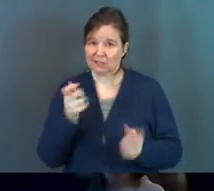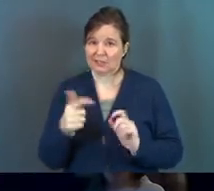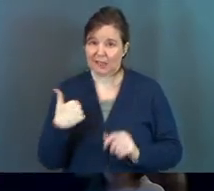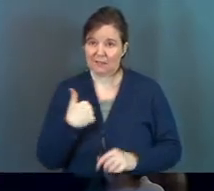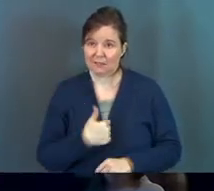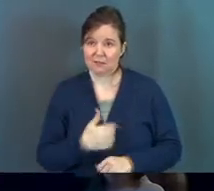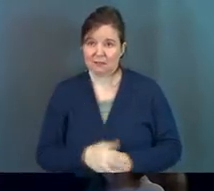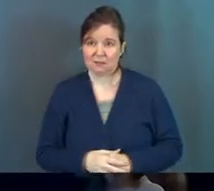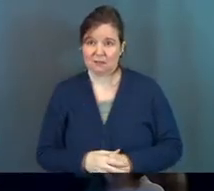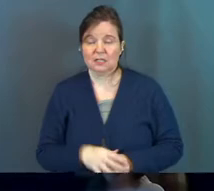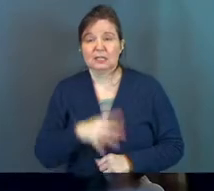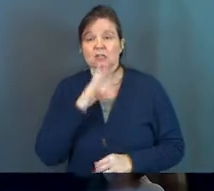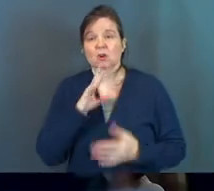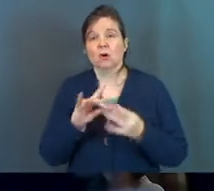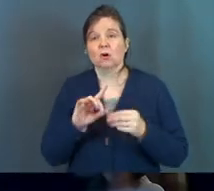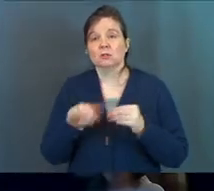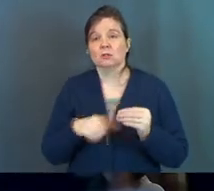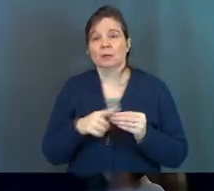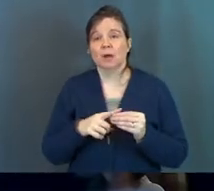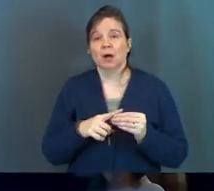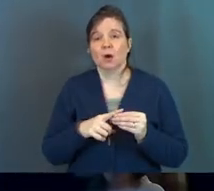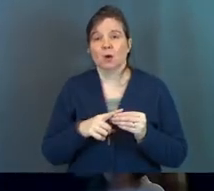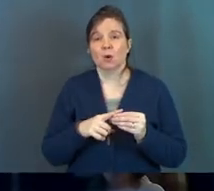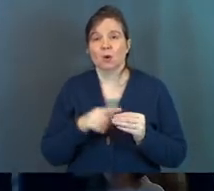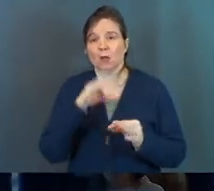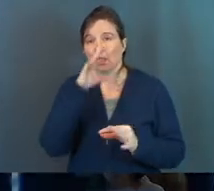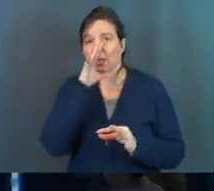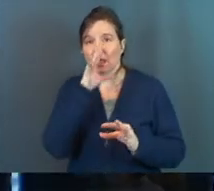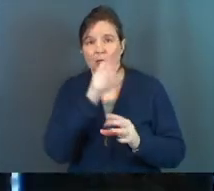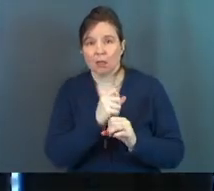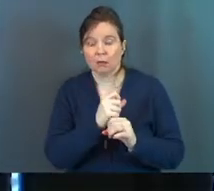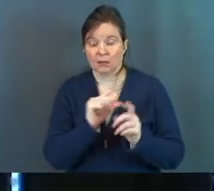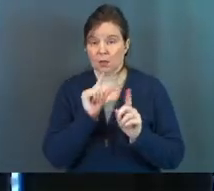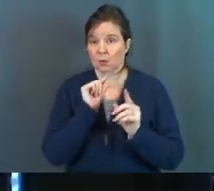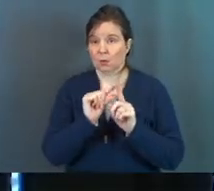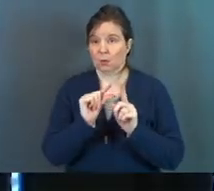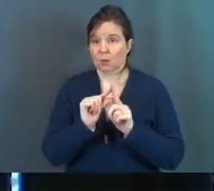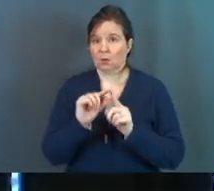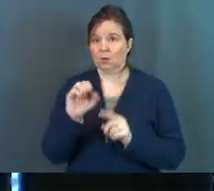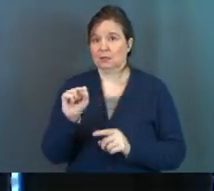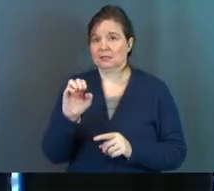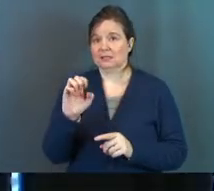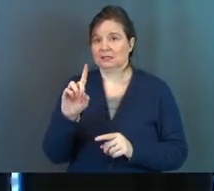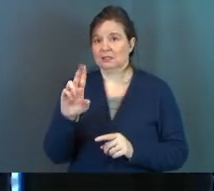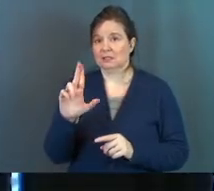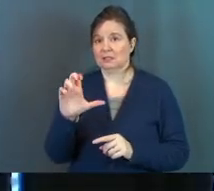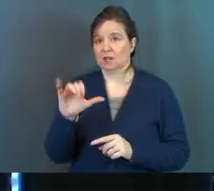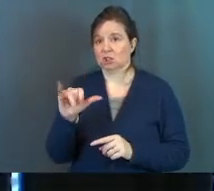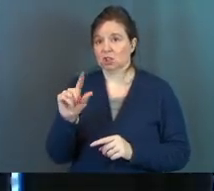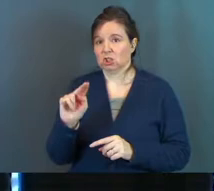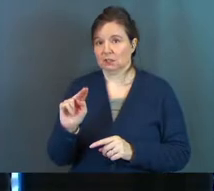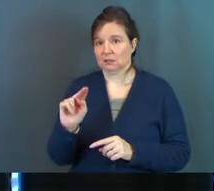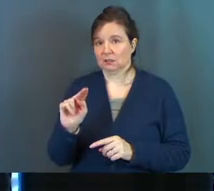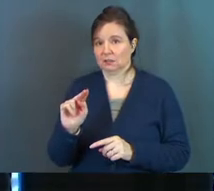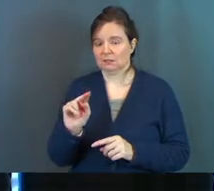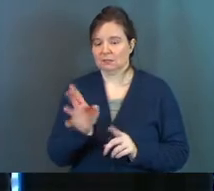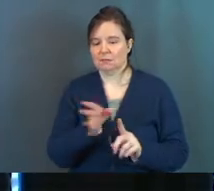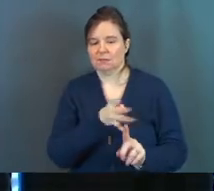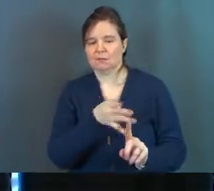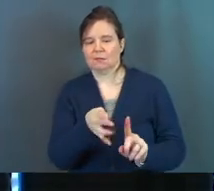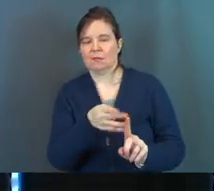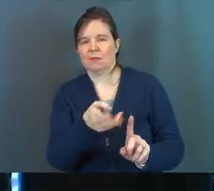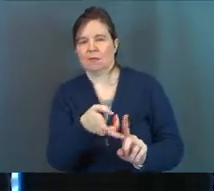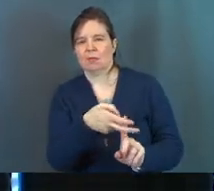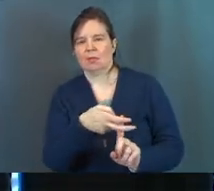there. He talks about enticement. The actual word is seduction. He says you're